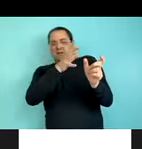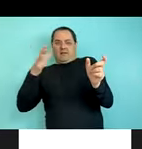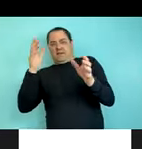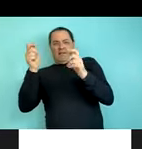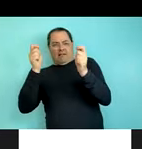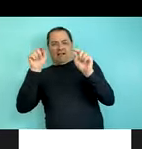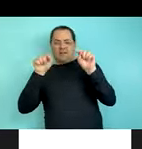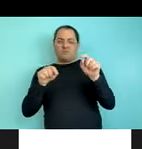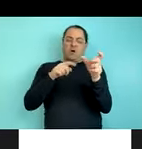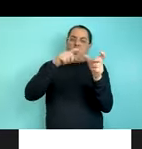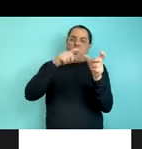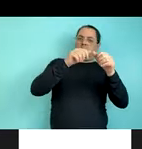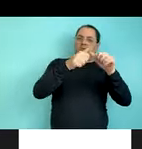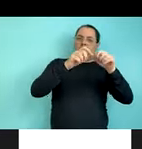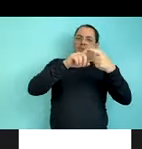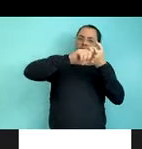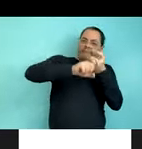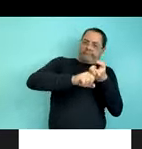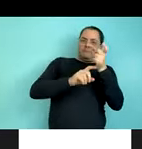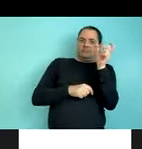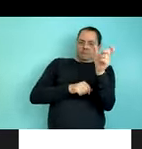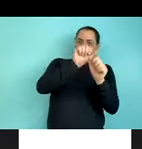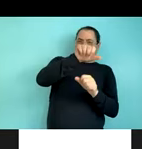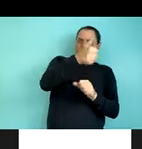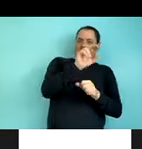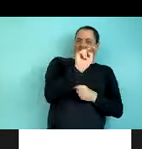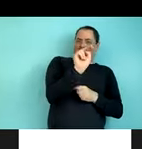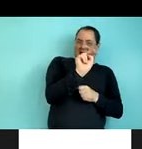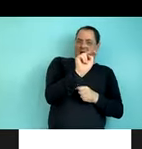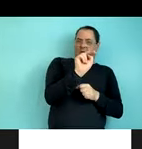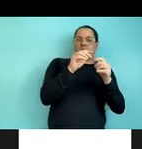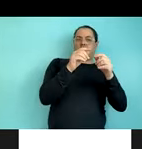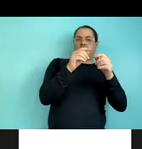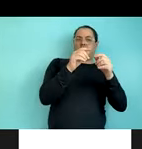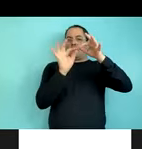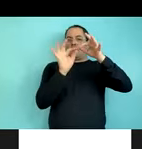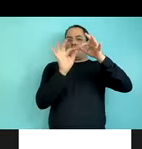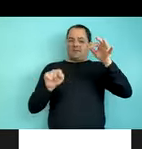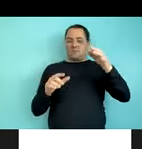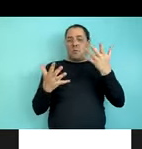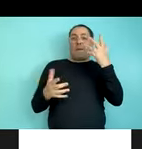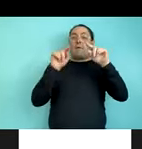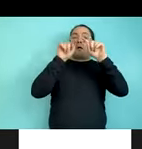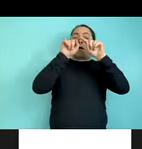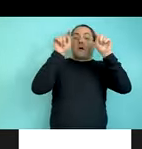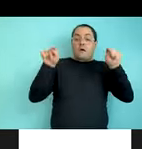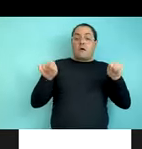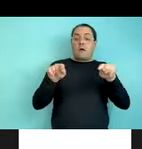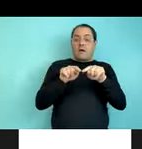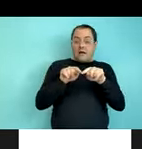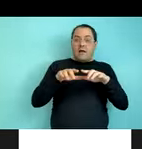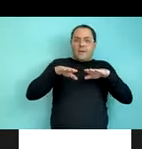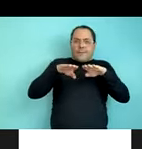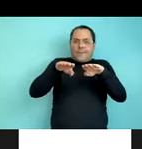the meaning of the other gesture. So for instance, if we had somebody doing something like a square and then this pushing fabric